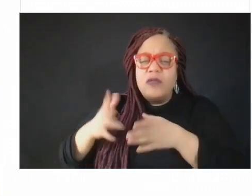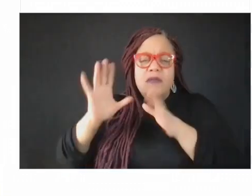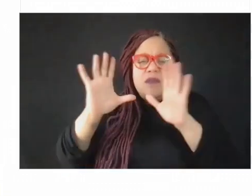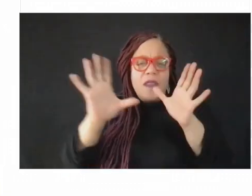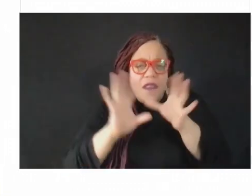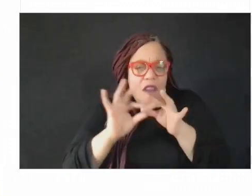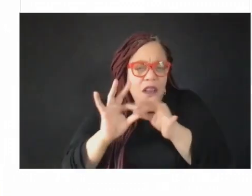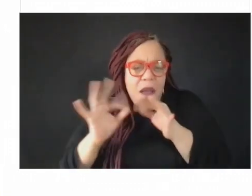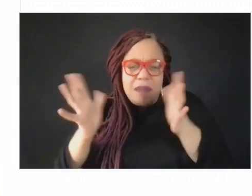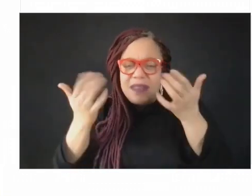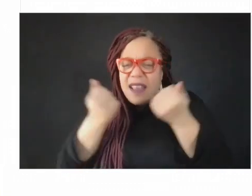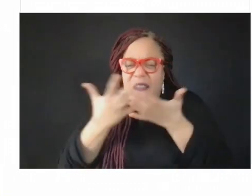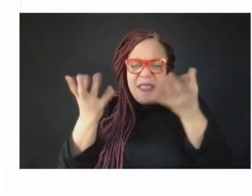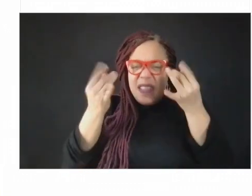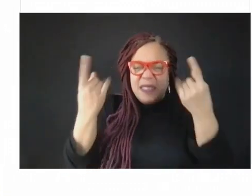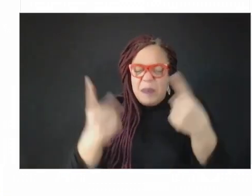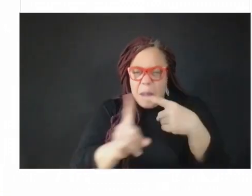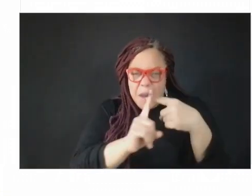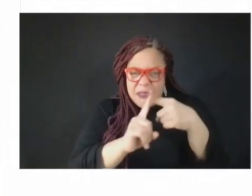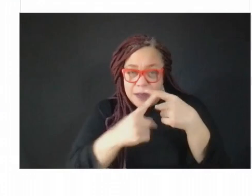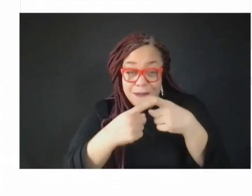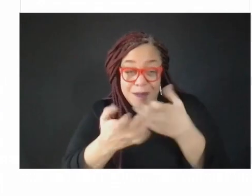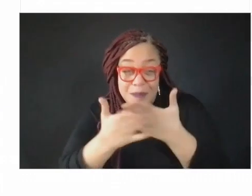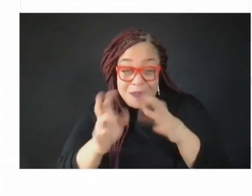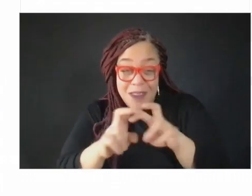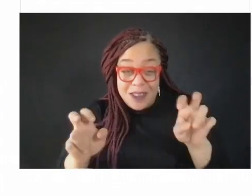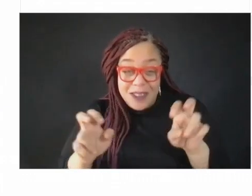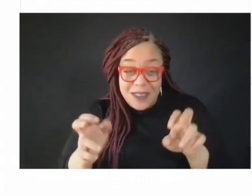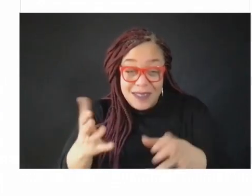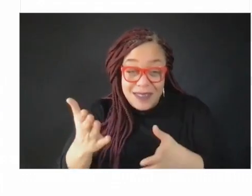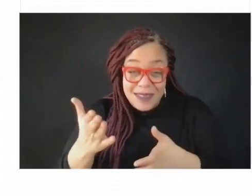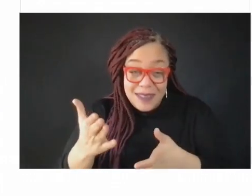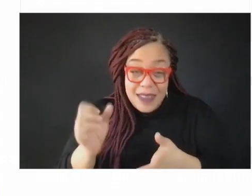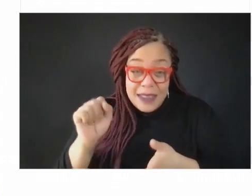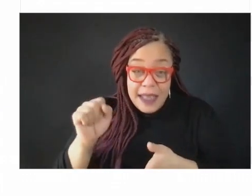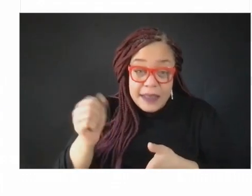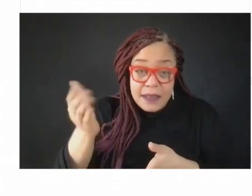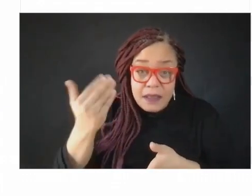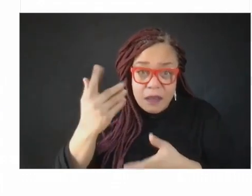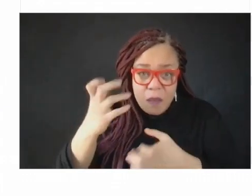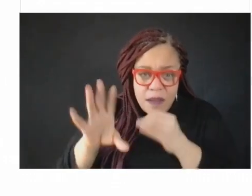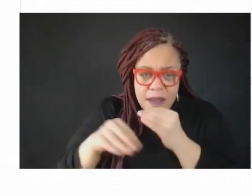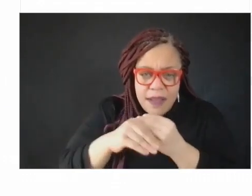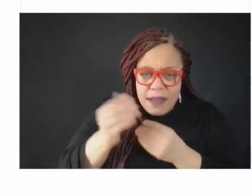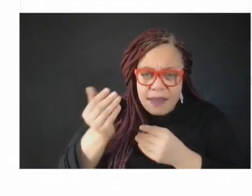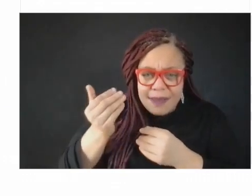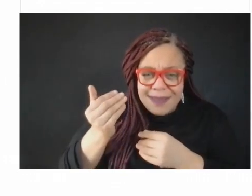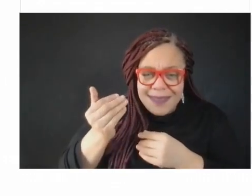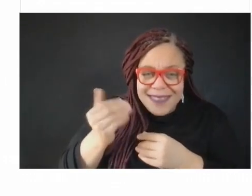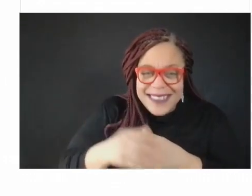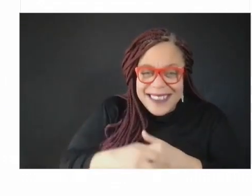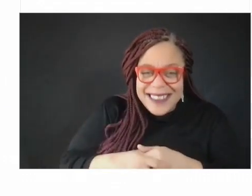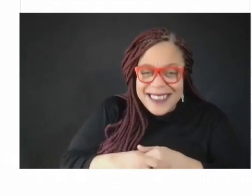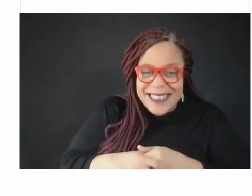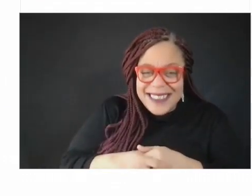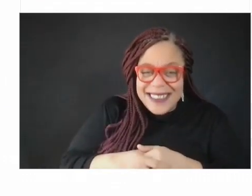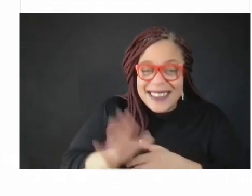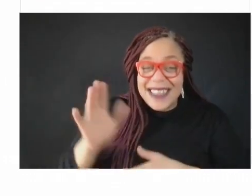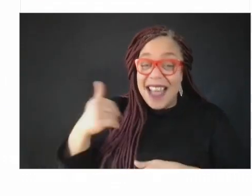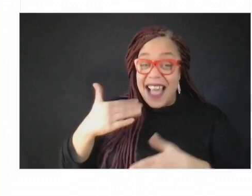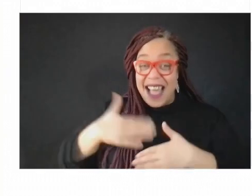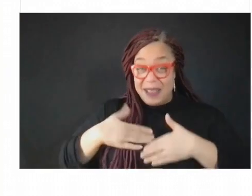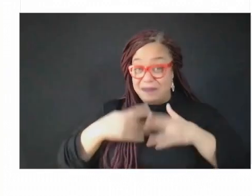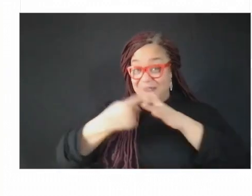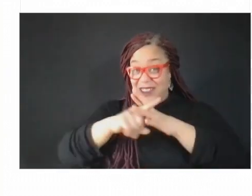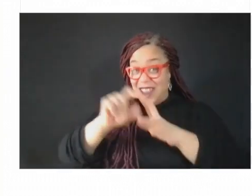Anita, I saw you nodding your head. you mind making this up? Yeah, I'm happy to jumpstart us. I'm not sure that anything yet is